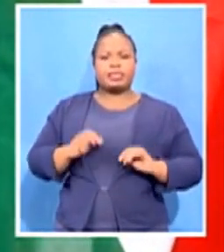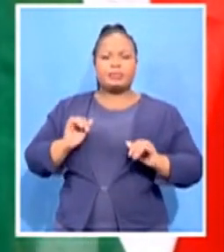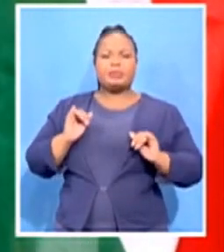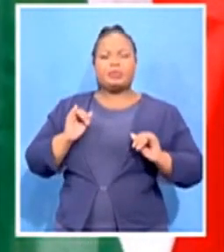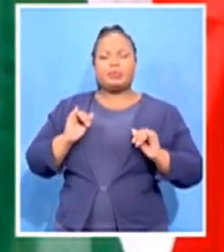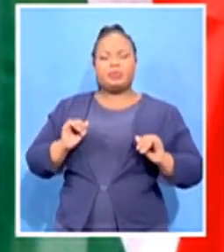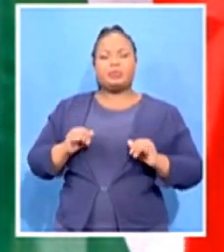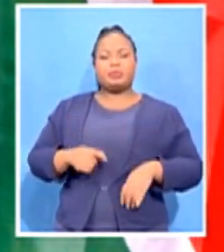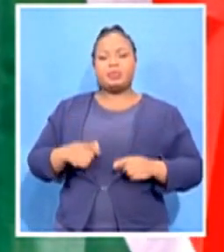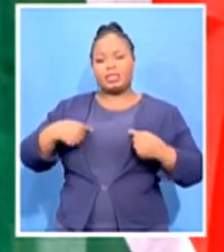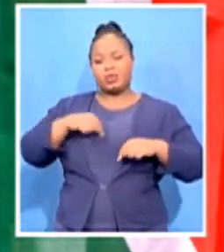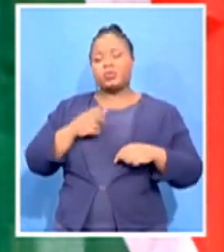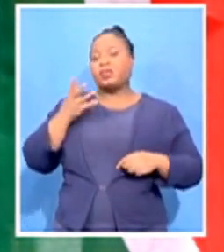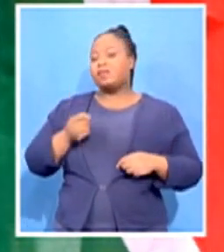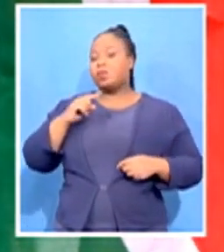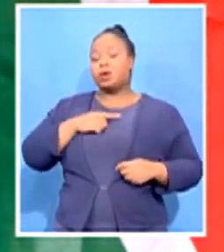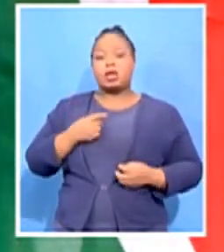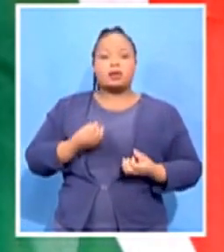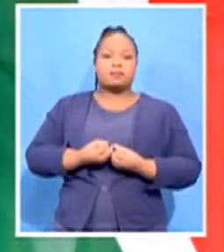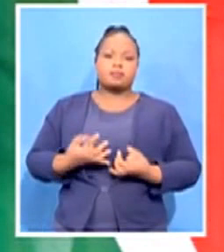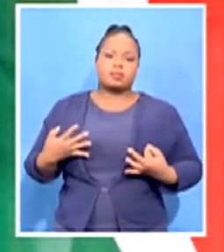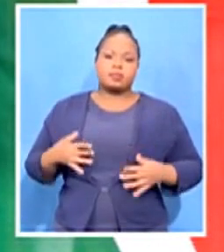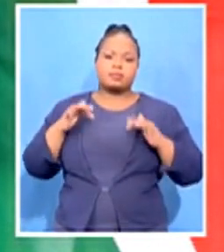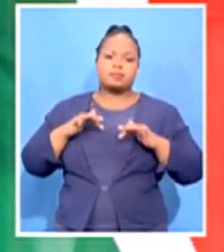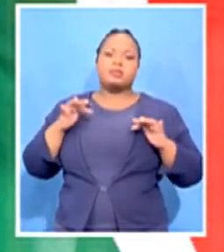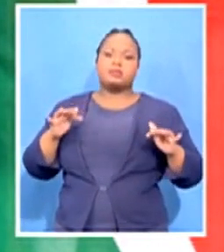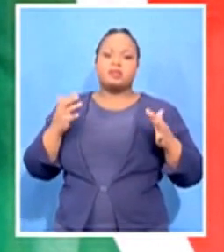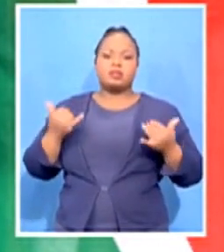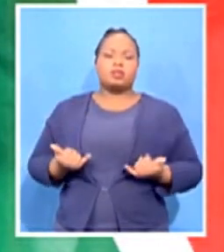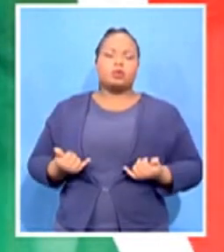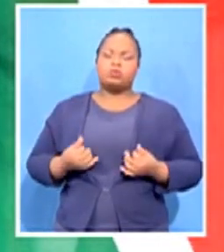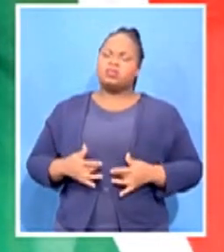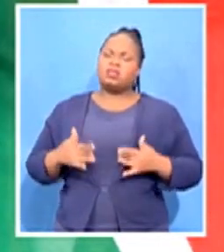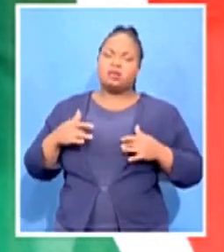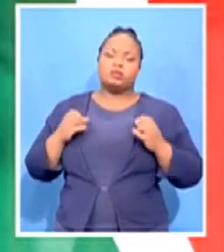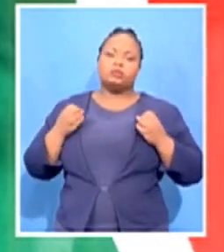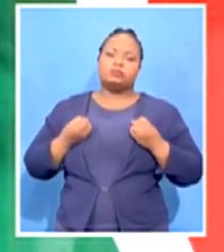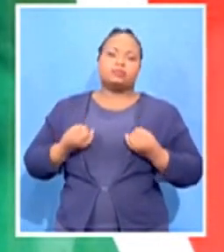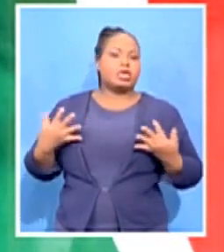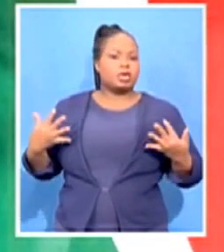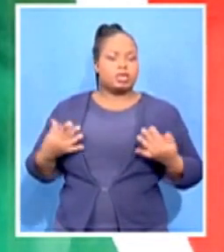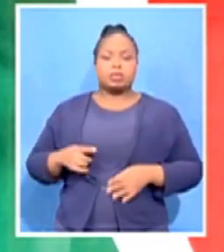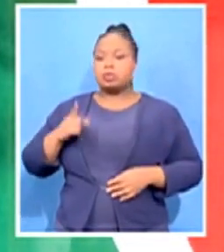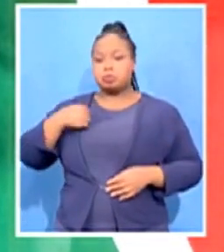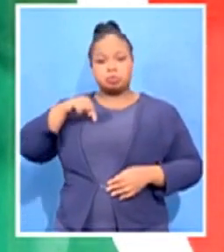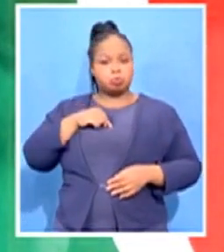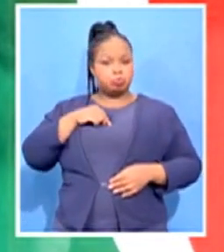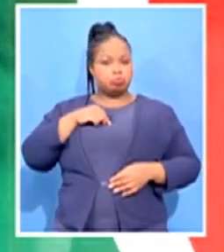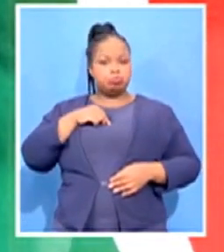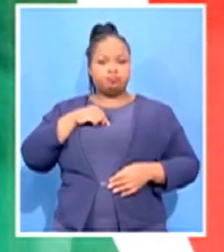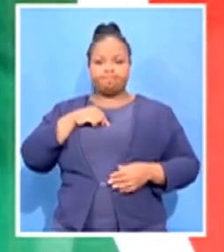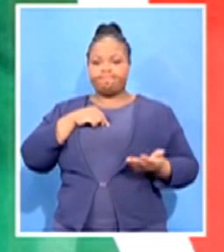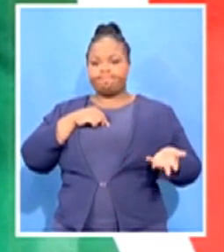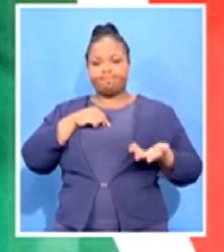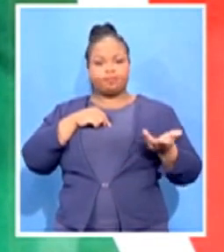peoples so much. Instead of us thriving, we are